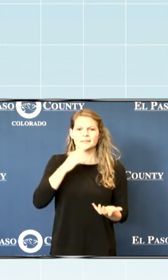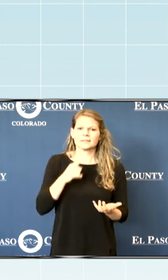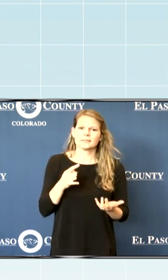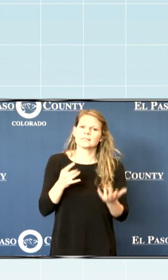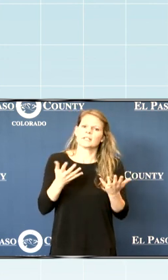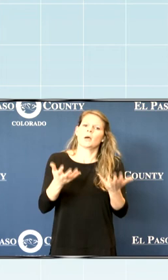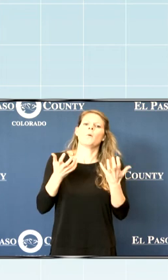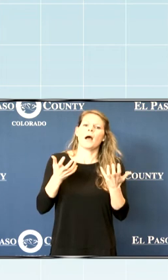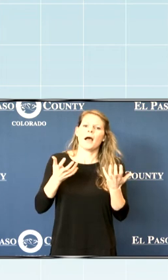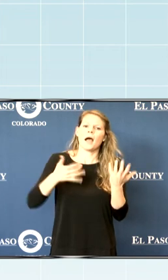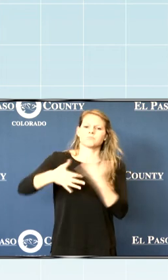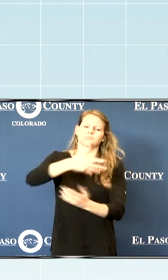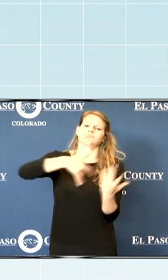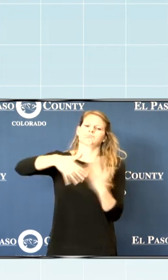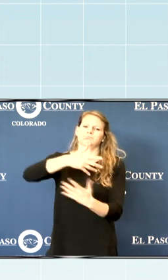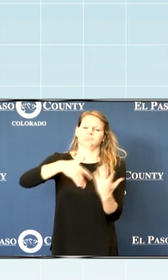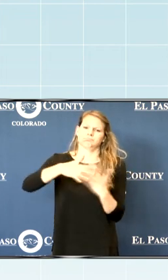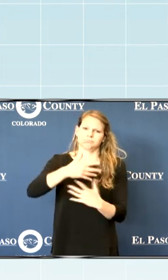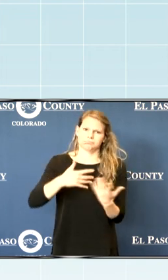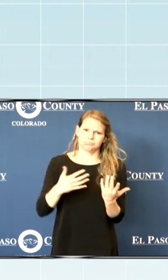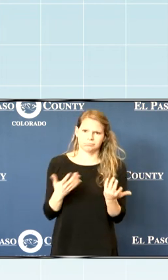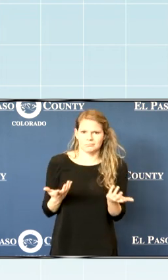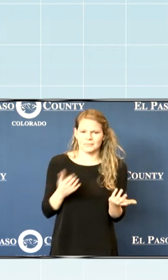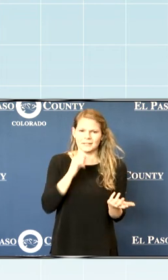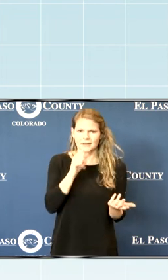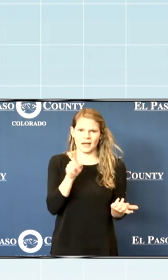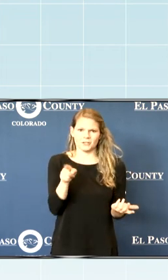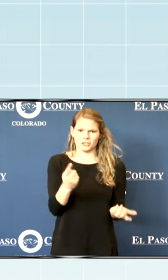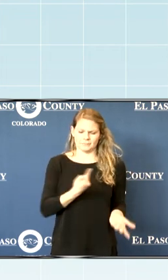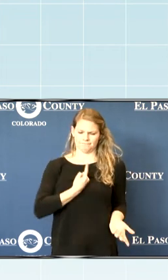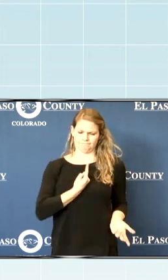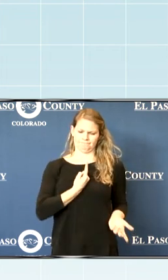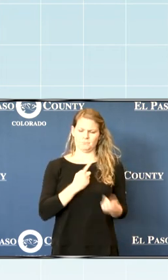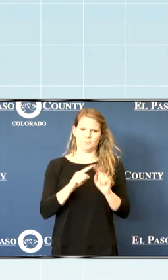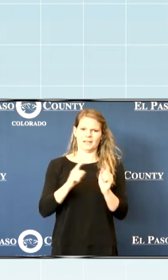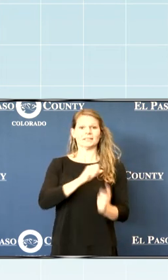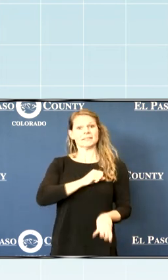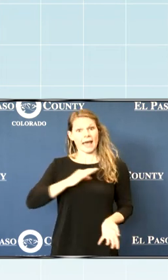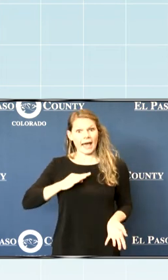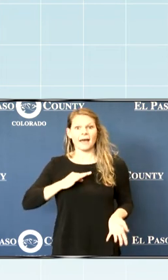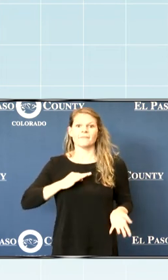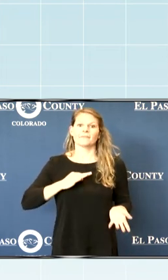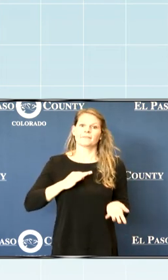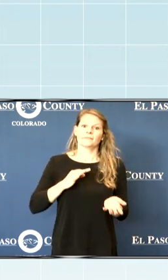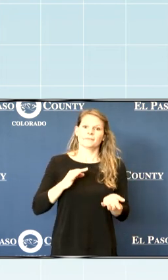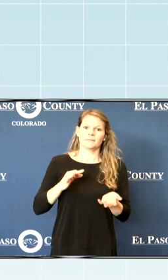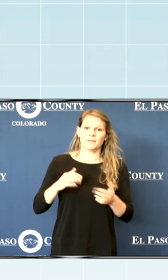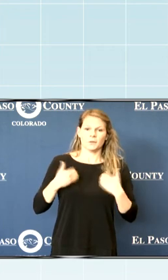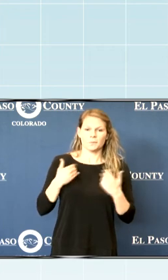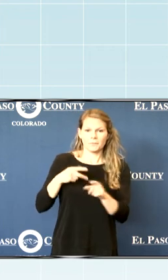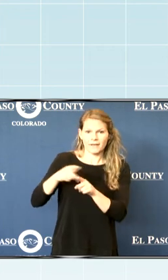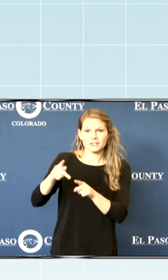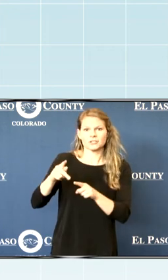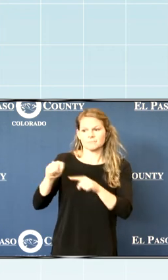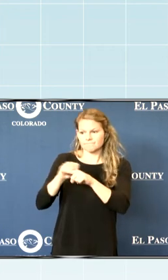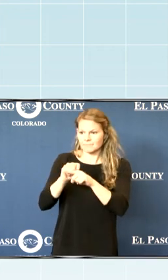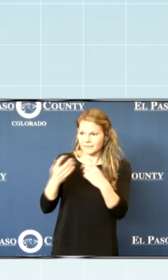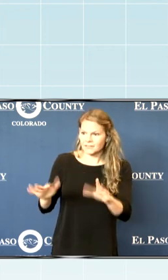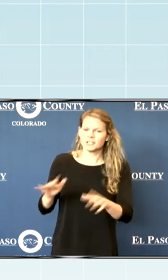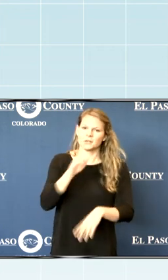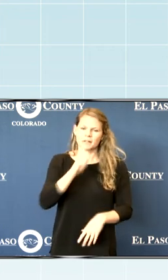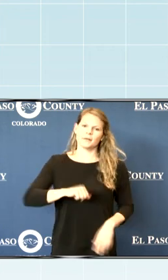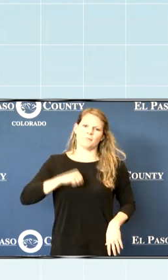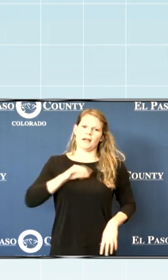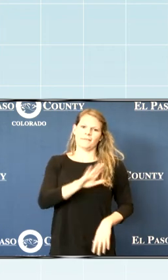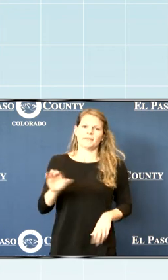intermixing and intermingling with not just themselves, but with our staff who are trained youth professionals. We're very proud of the work that they've all